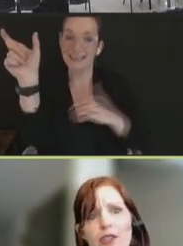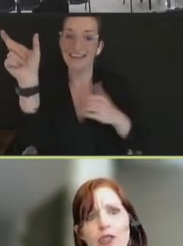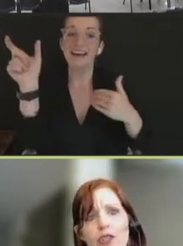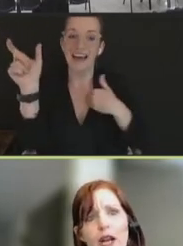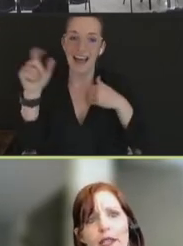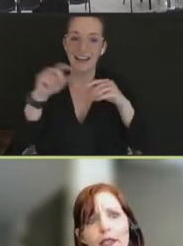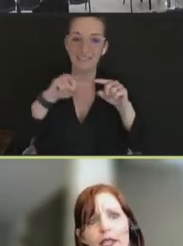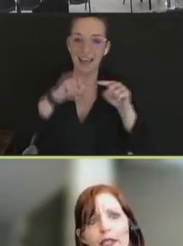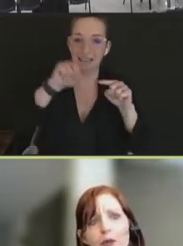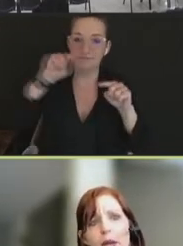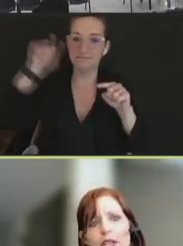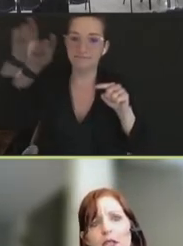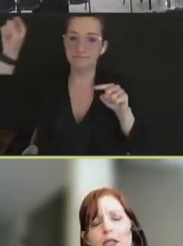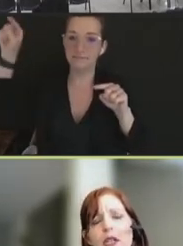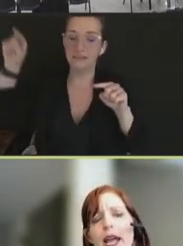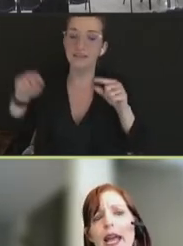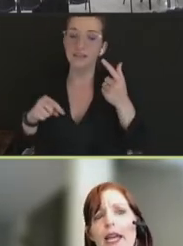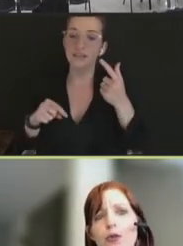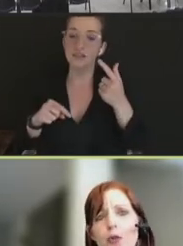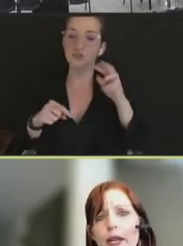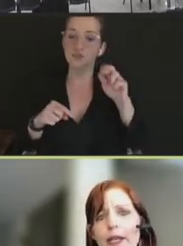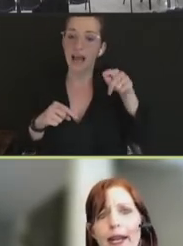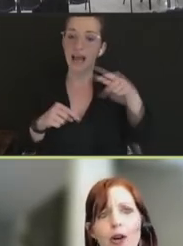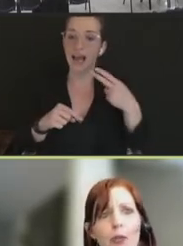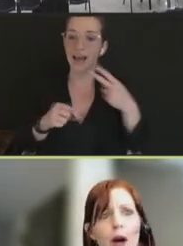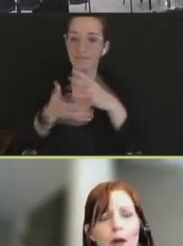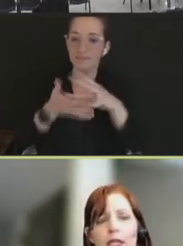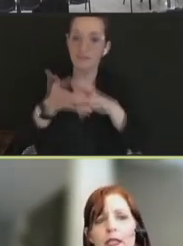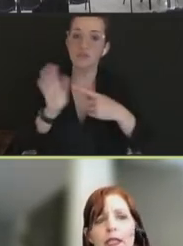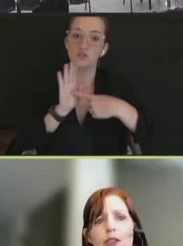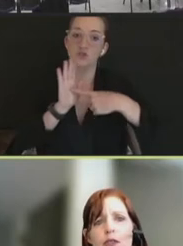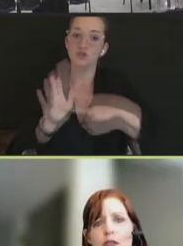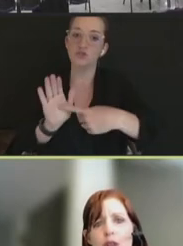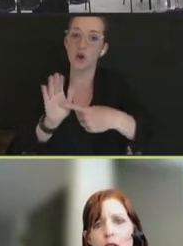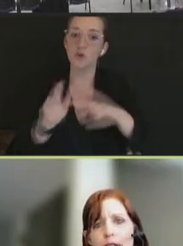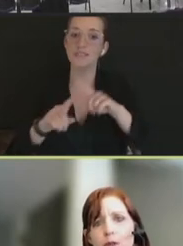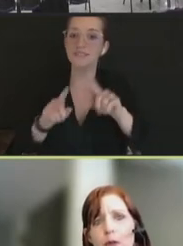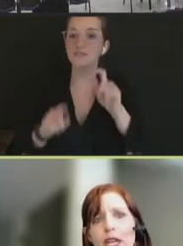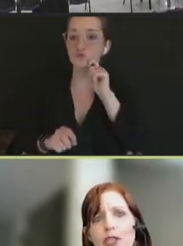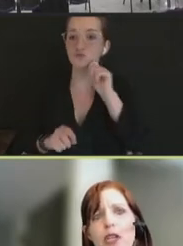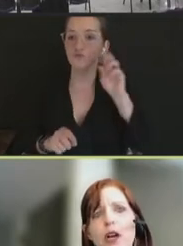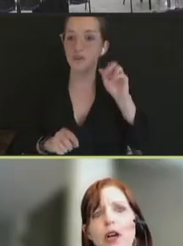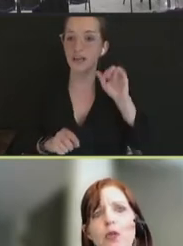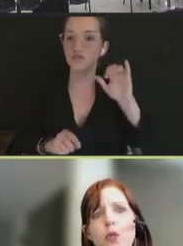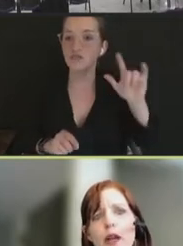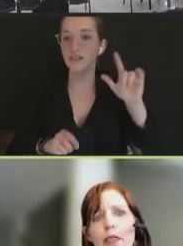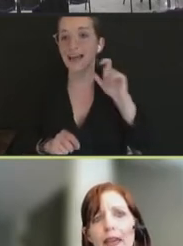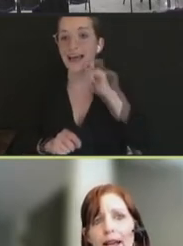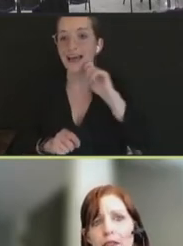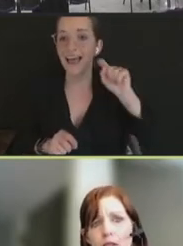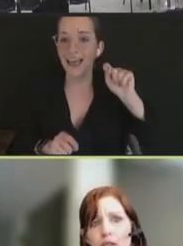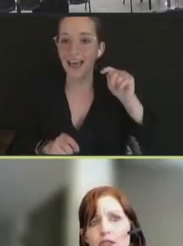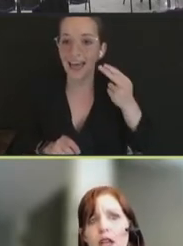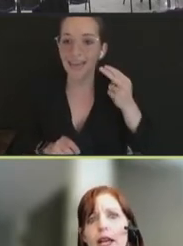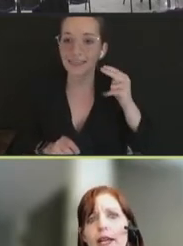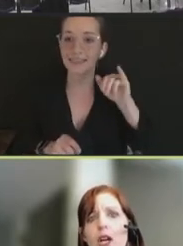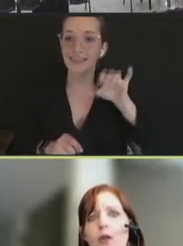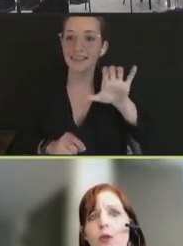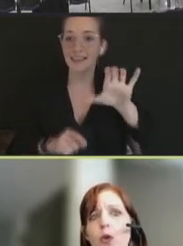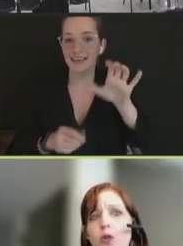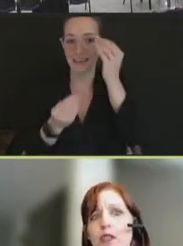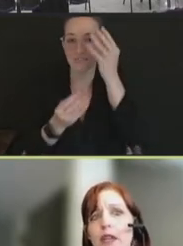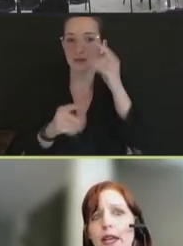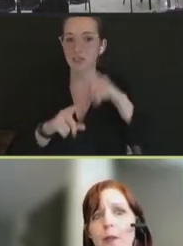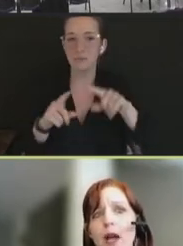states are tracking that information. And right now, publicly, there is not information on what that looks like